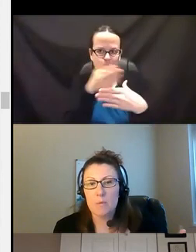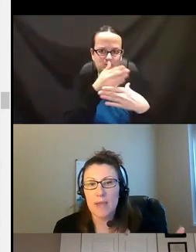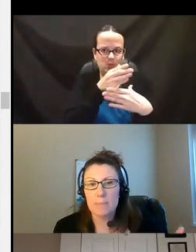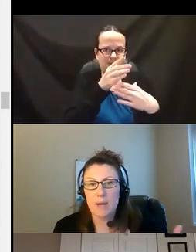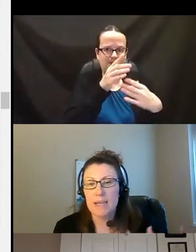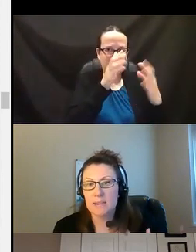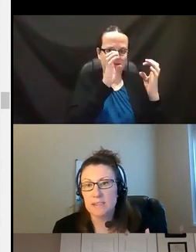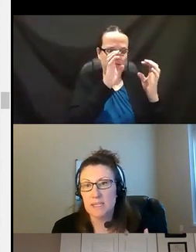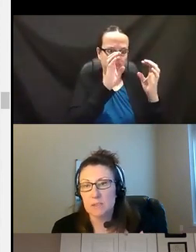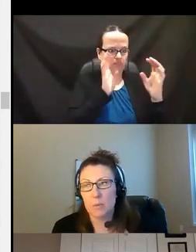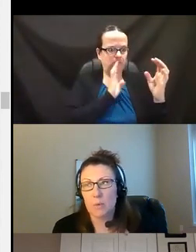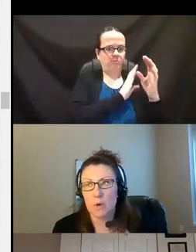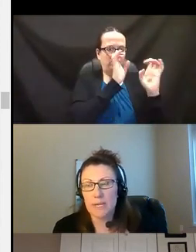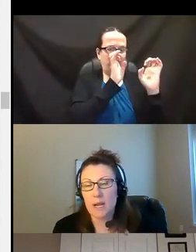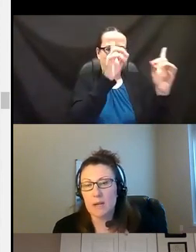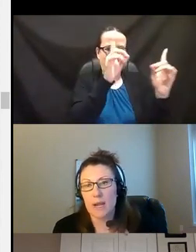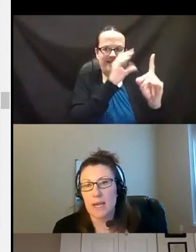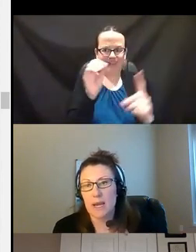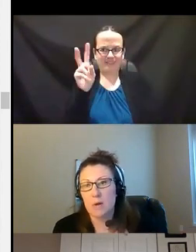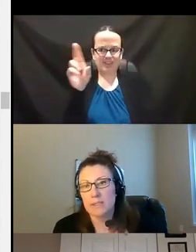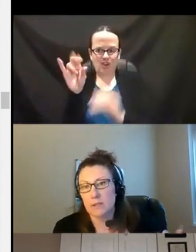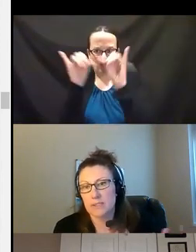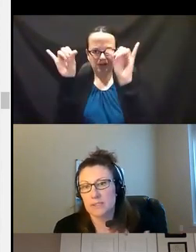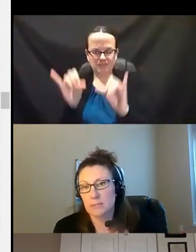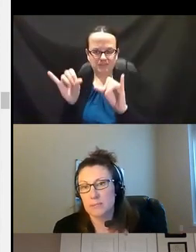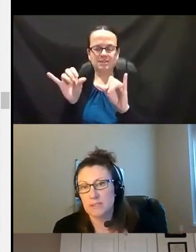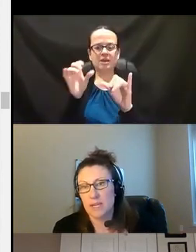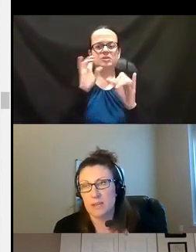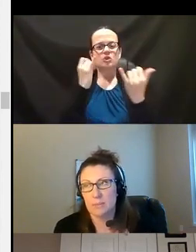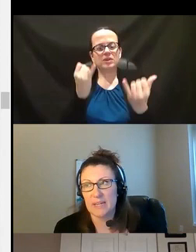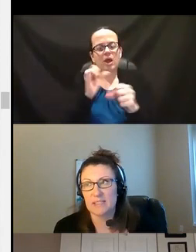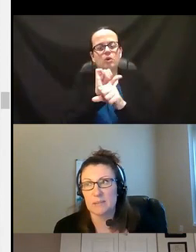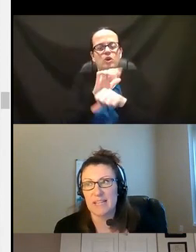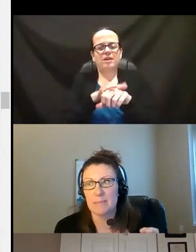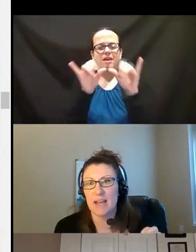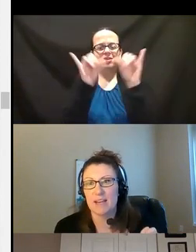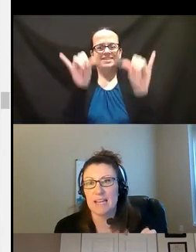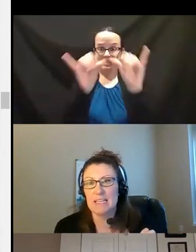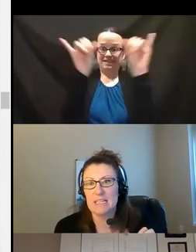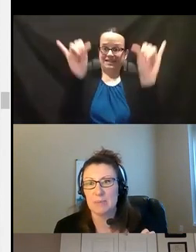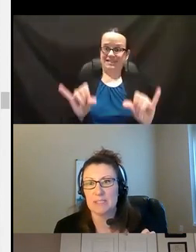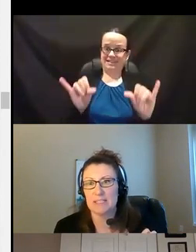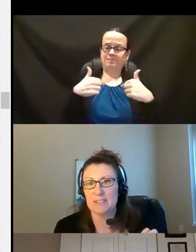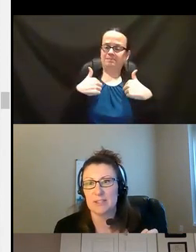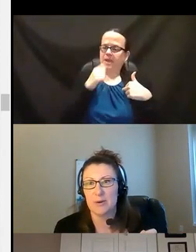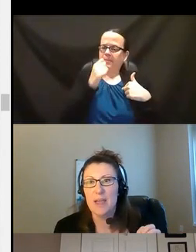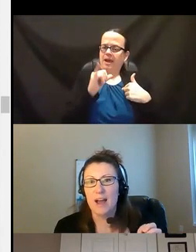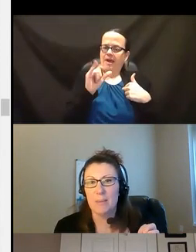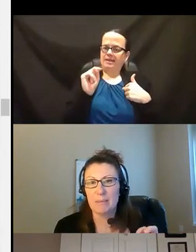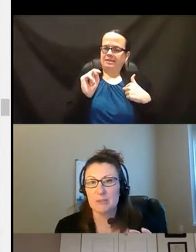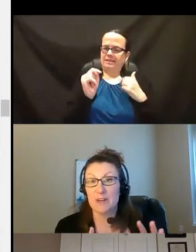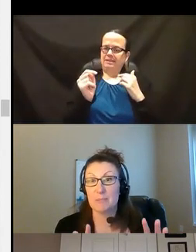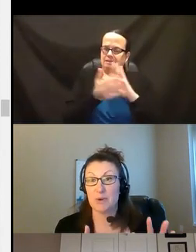That way, behind the scenes, what we're working on right now is our systems. And by systems, I am not an IT person, so